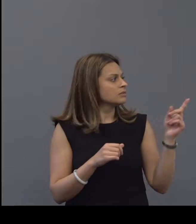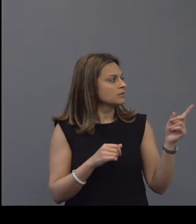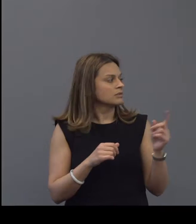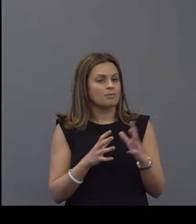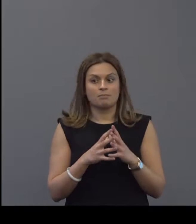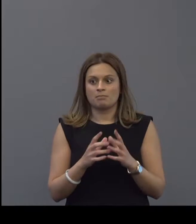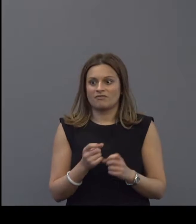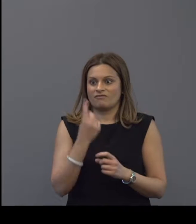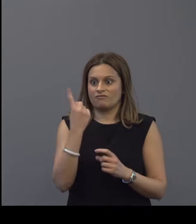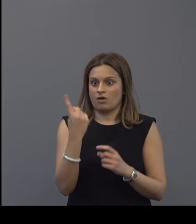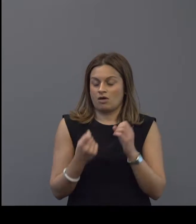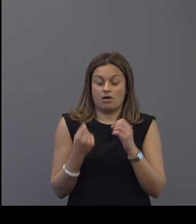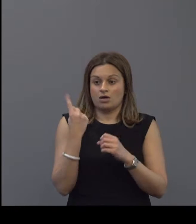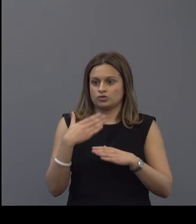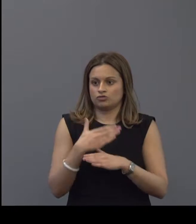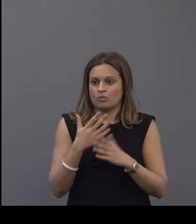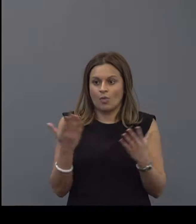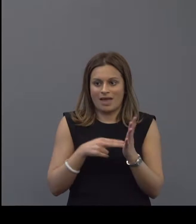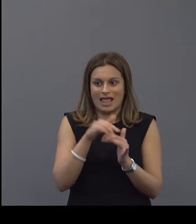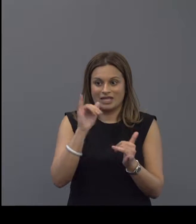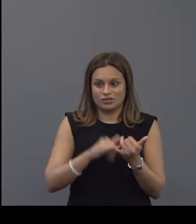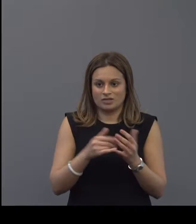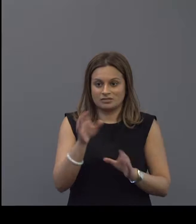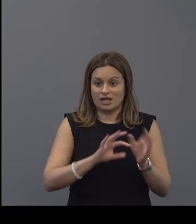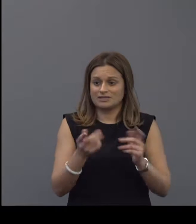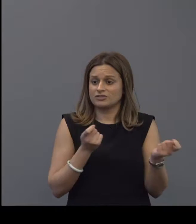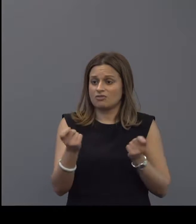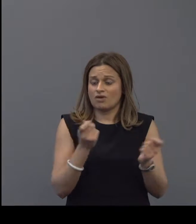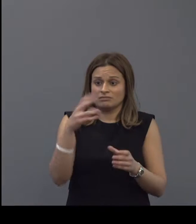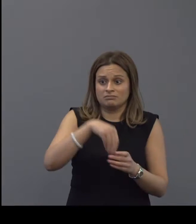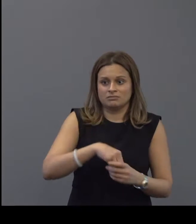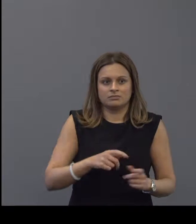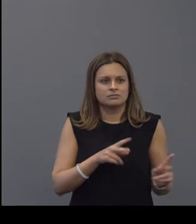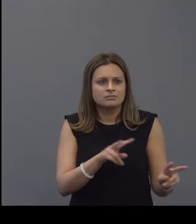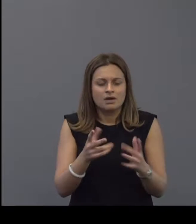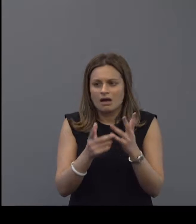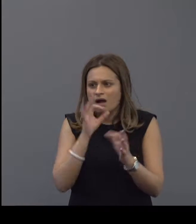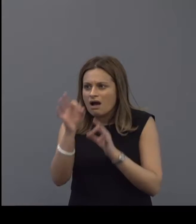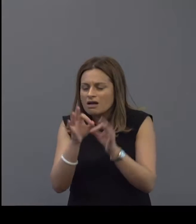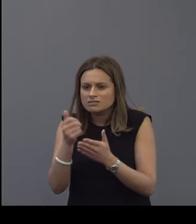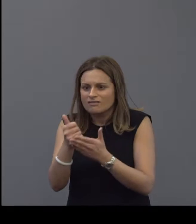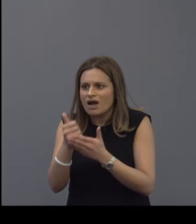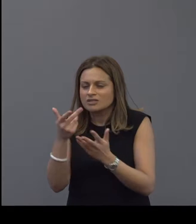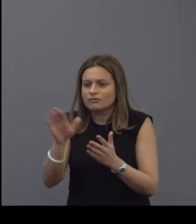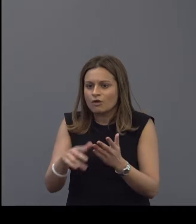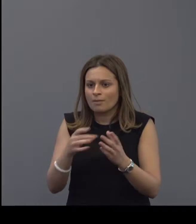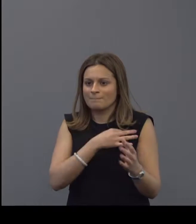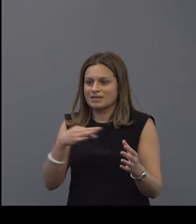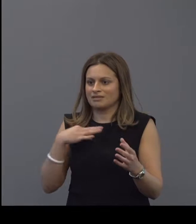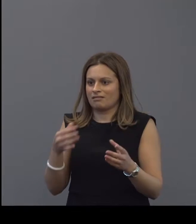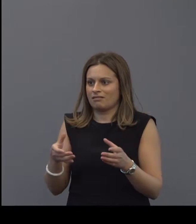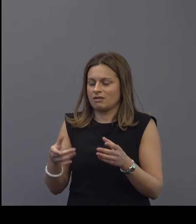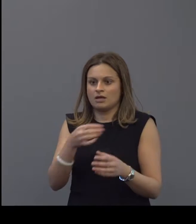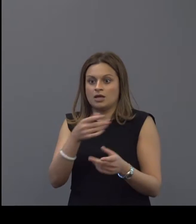my first big job which was in NHS at London as a scientific director I took advice from the medical director and he said Fiona you can't eat the